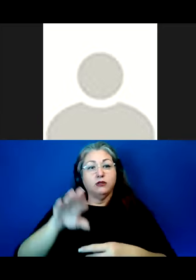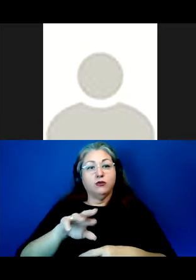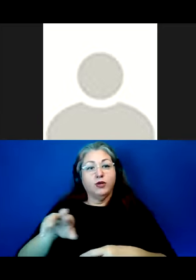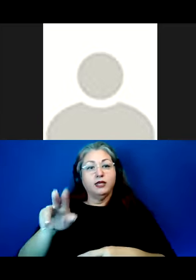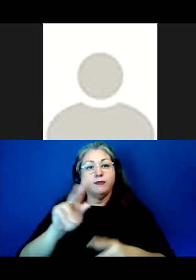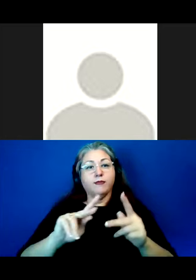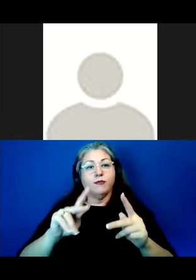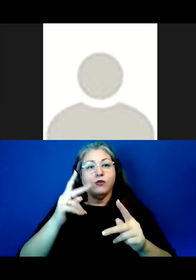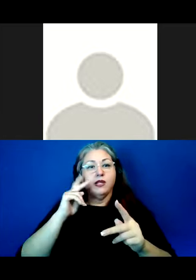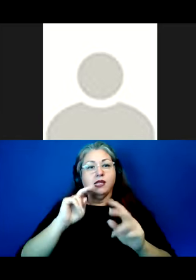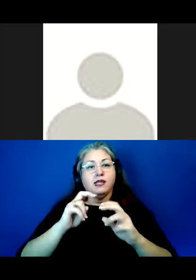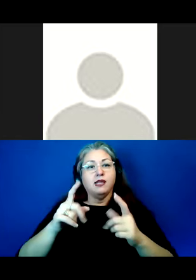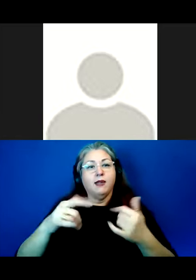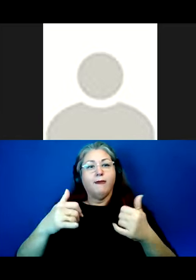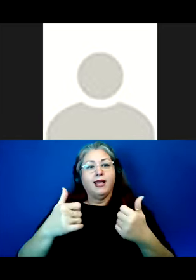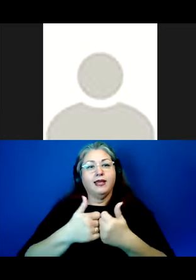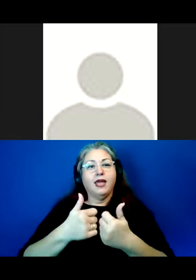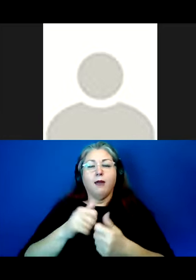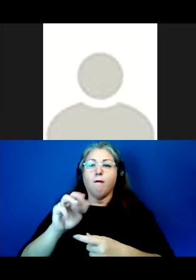some people playing the moccasin game.